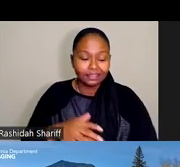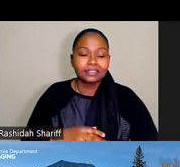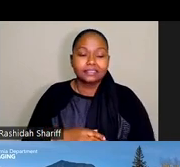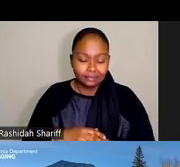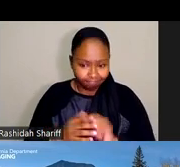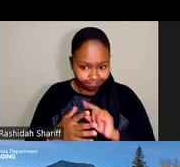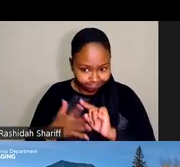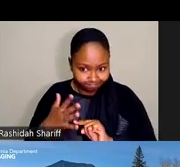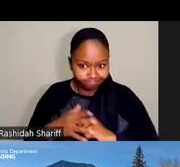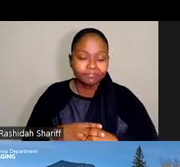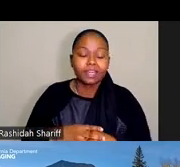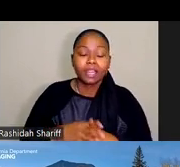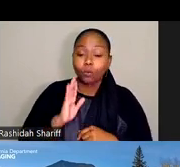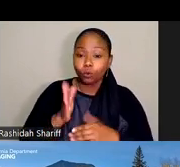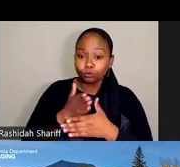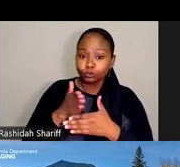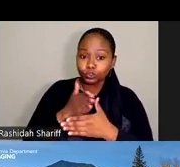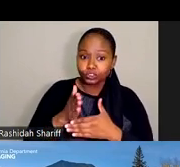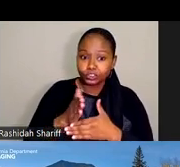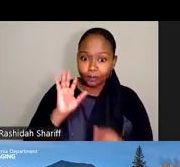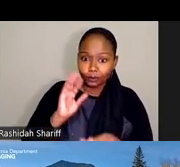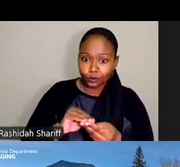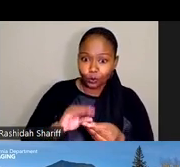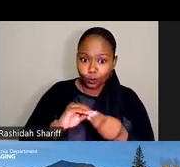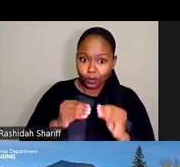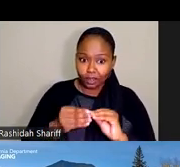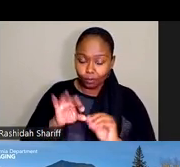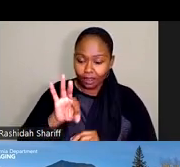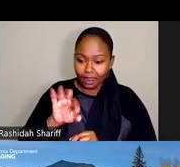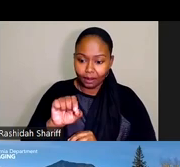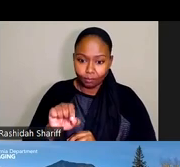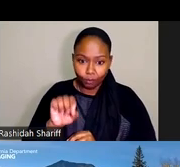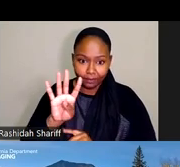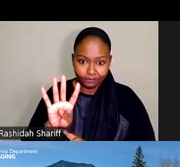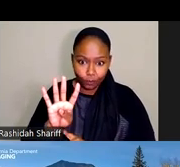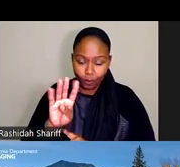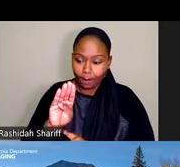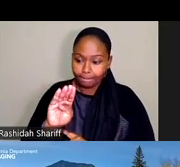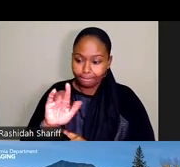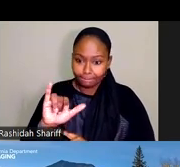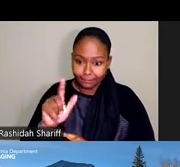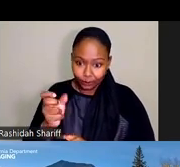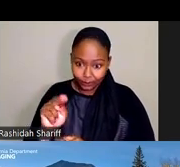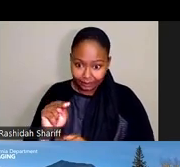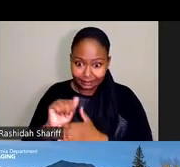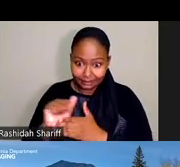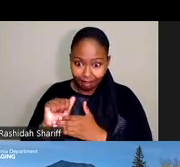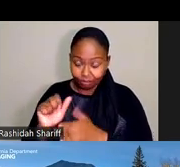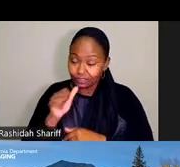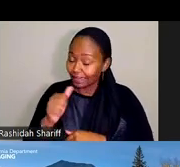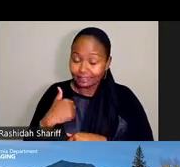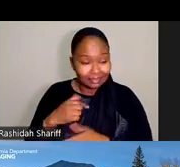the total number was $9.4 billion, and that doesn't count